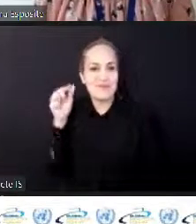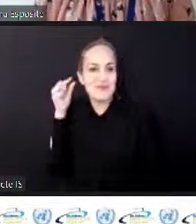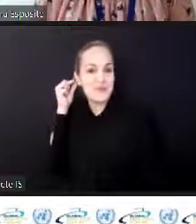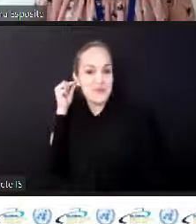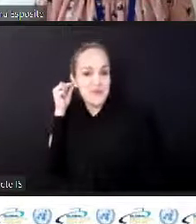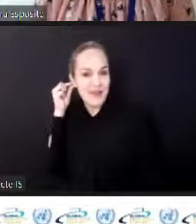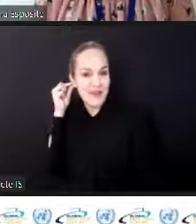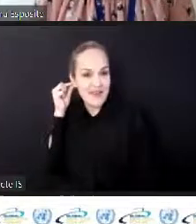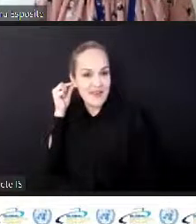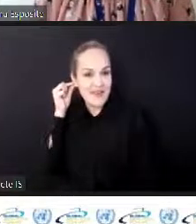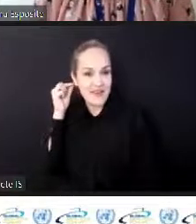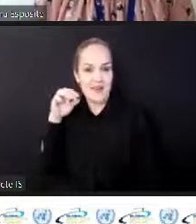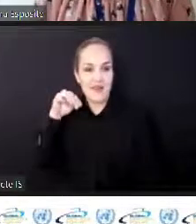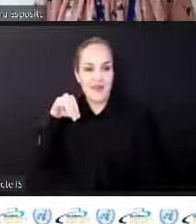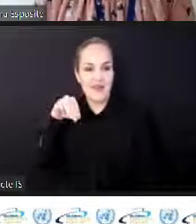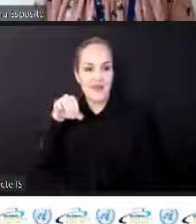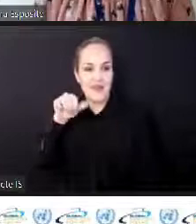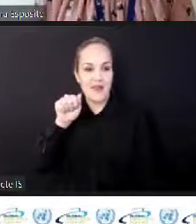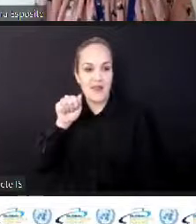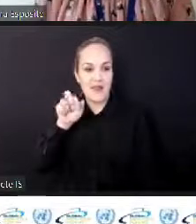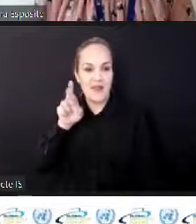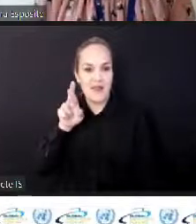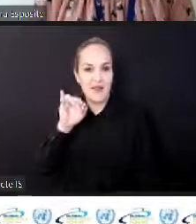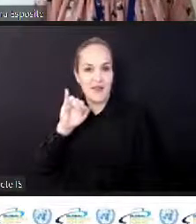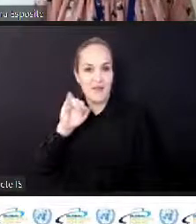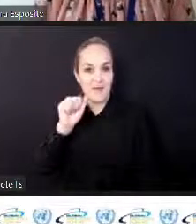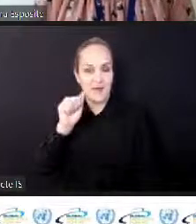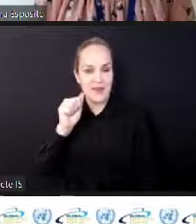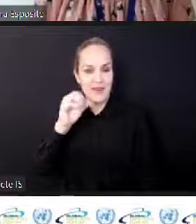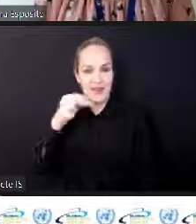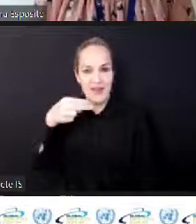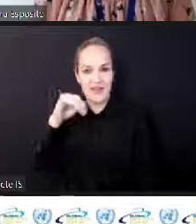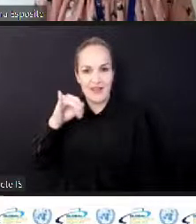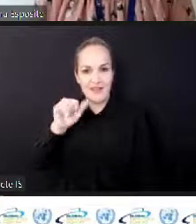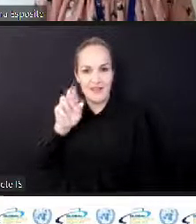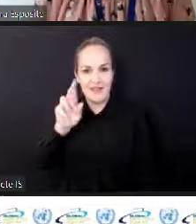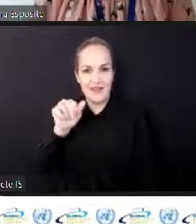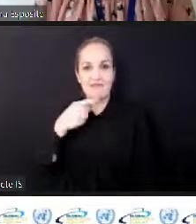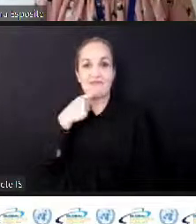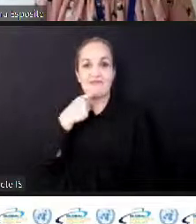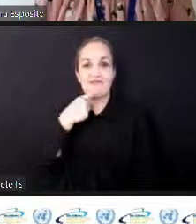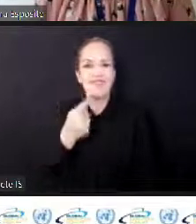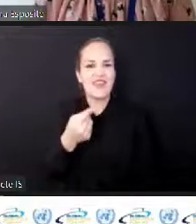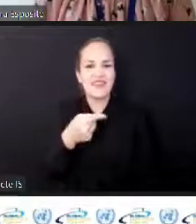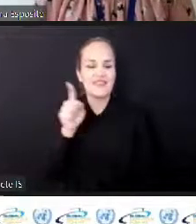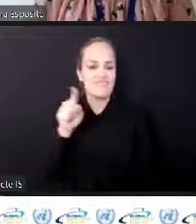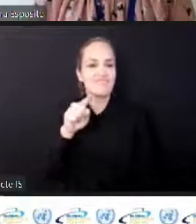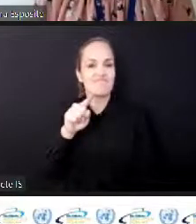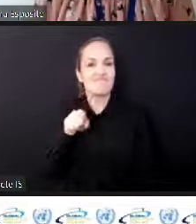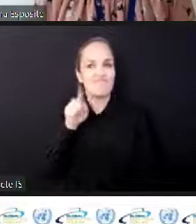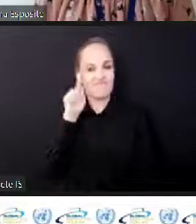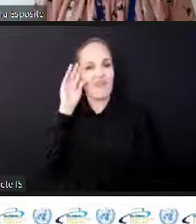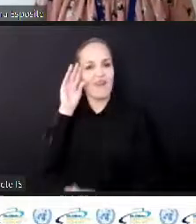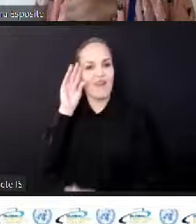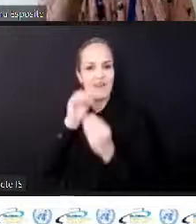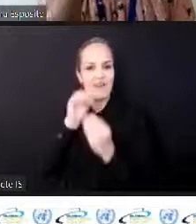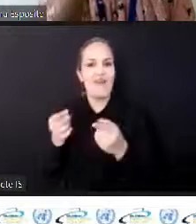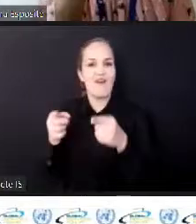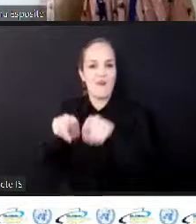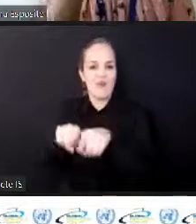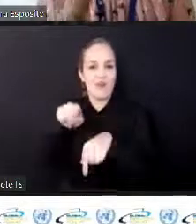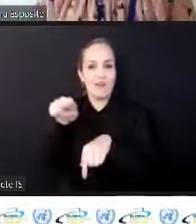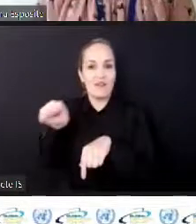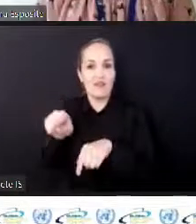culture and sustainable development and to actually see how it can contribute to economic development, how it can contribute to